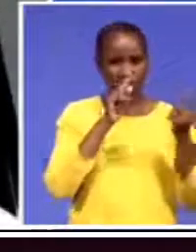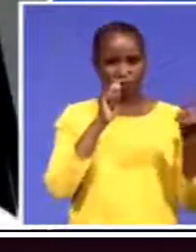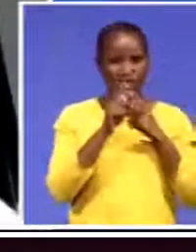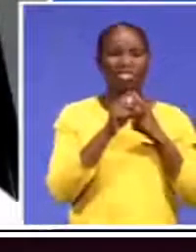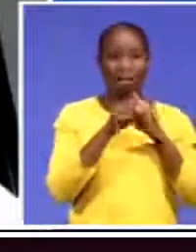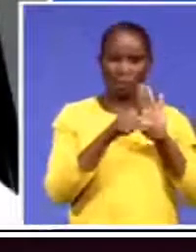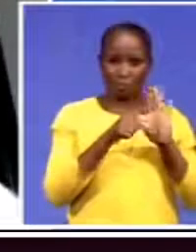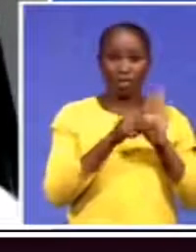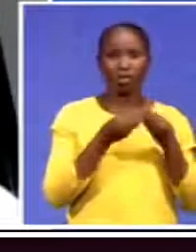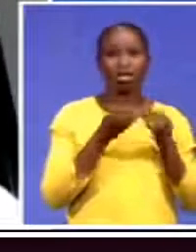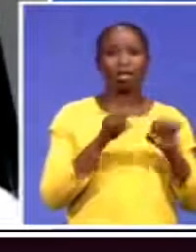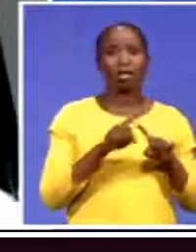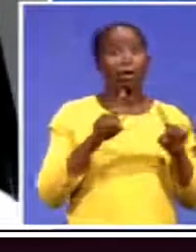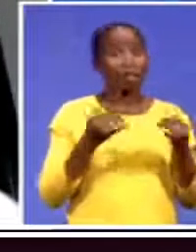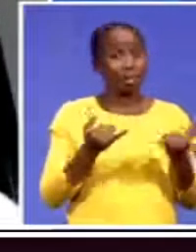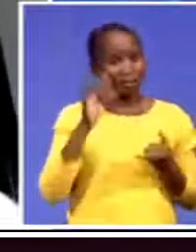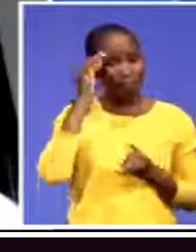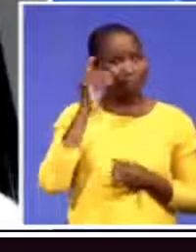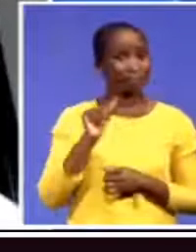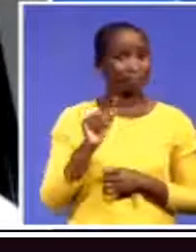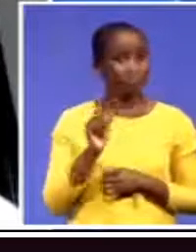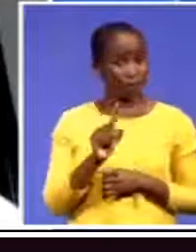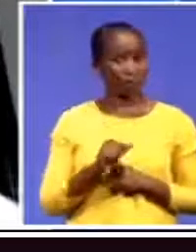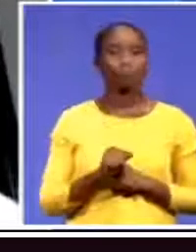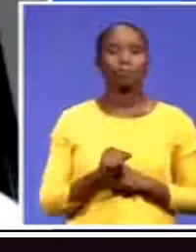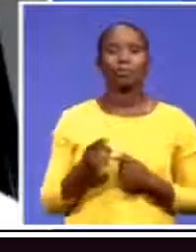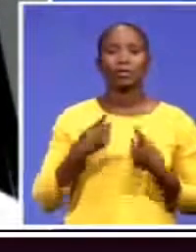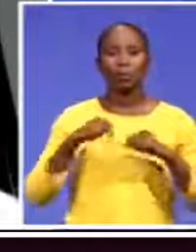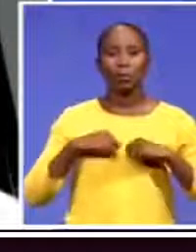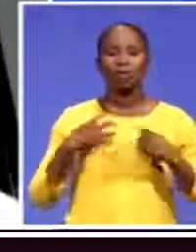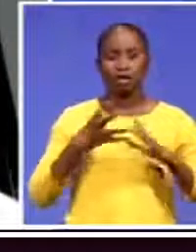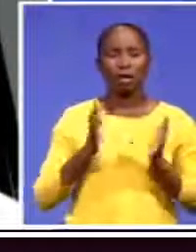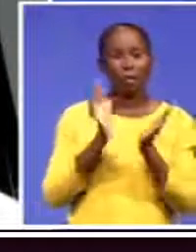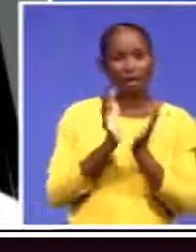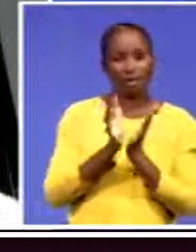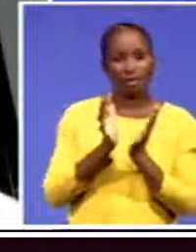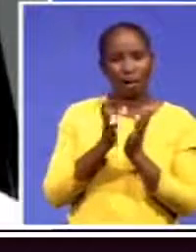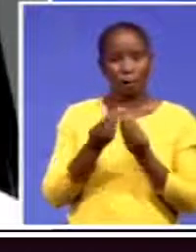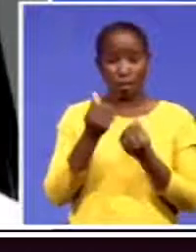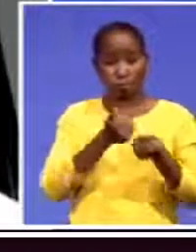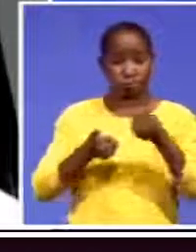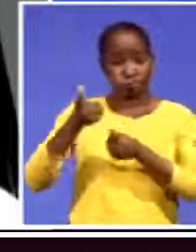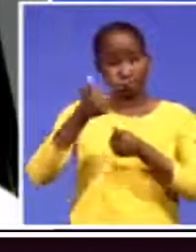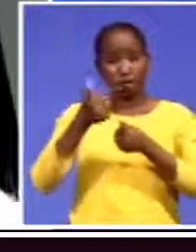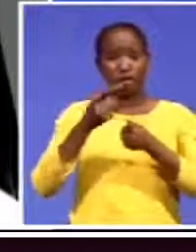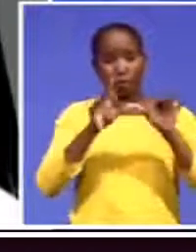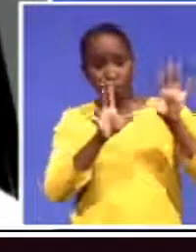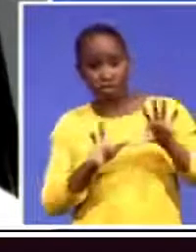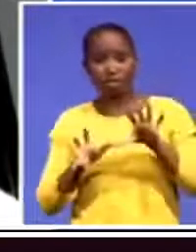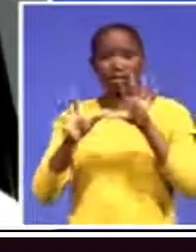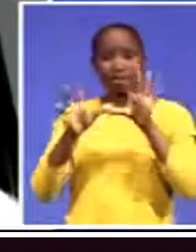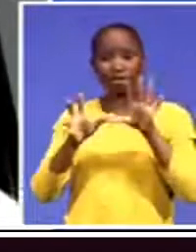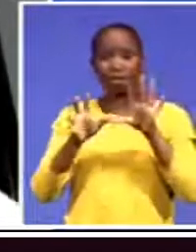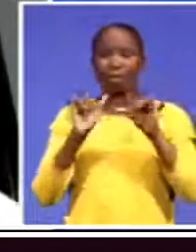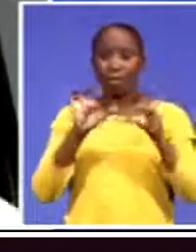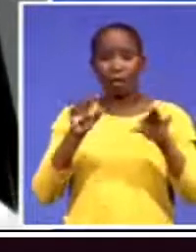came out of it. And we had a very big meeting with the heads of the African continental free trade area, major global investors. And there's a big